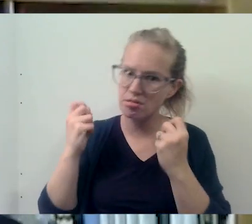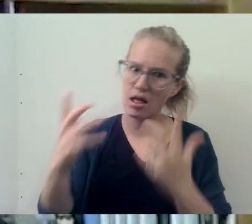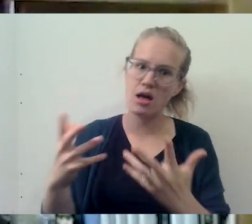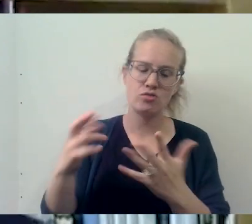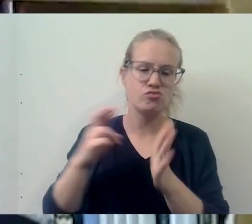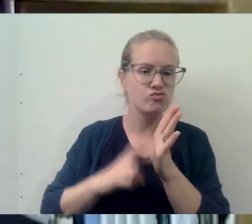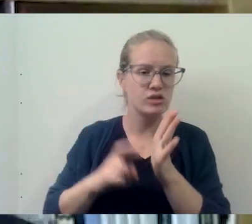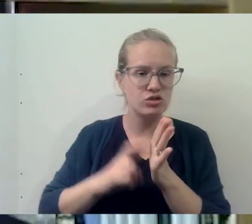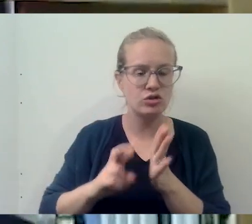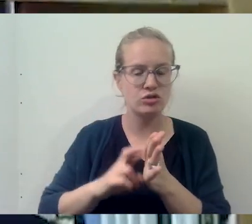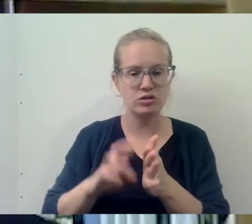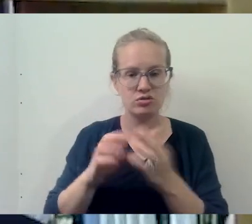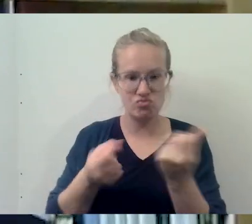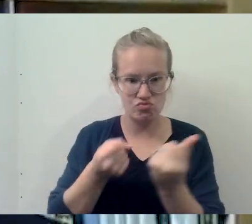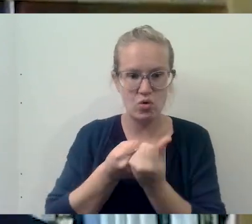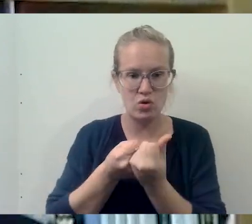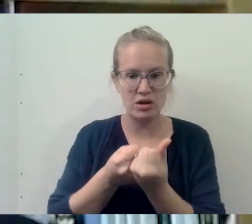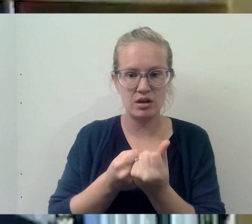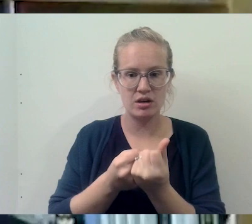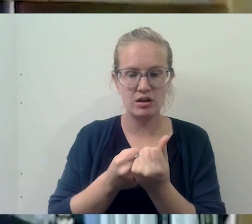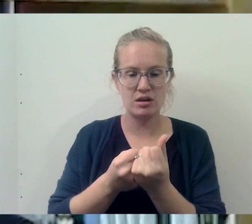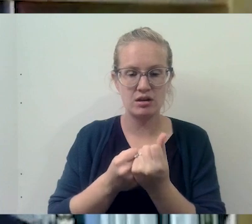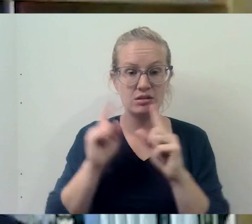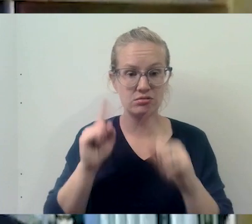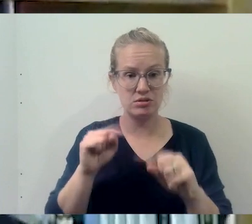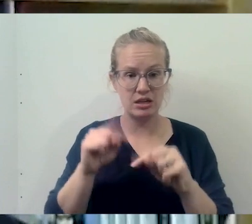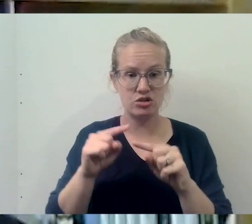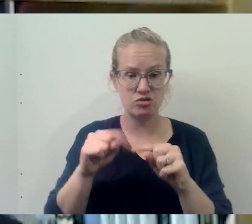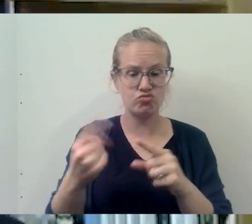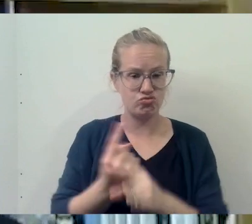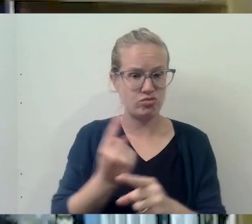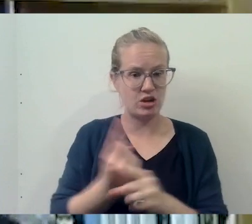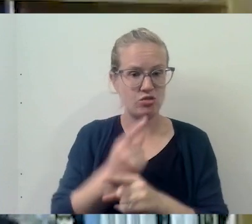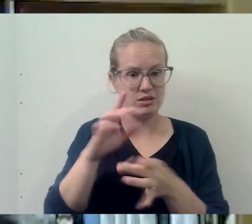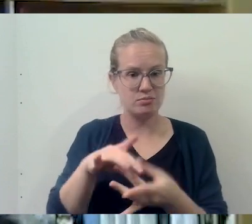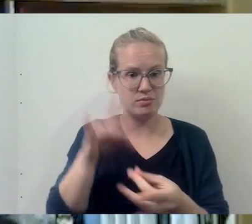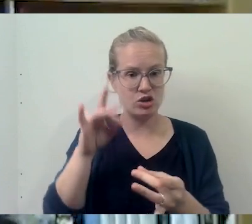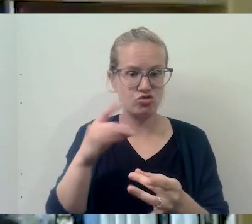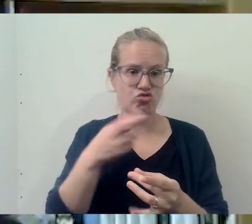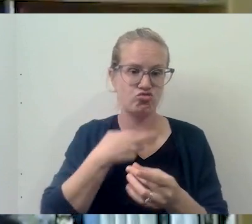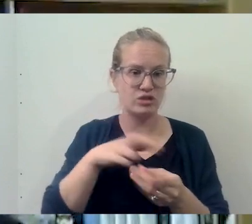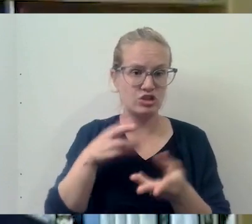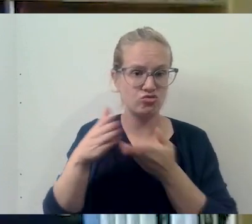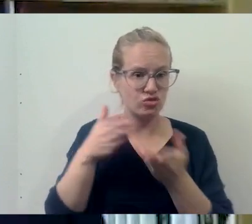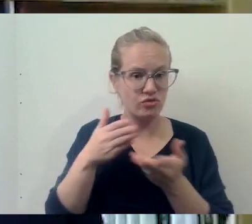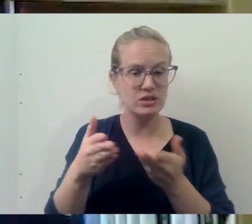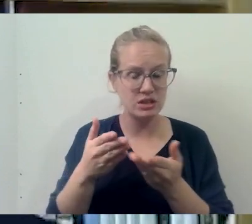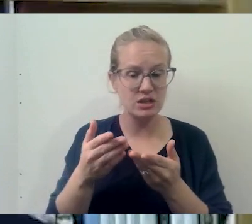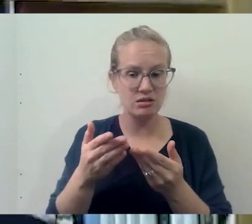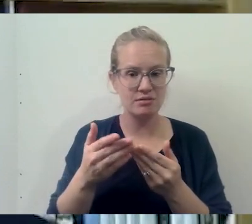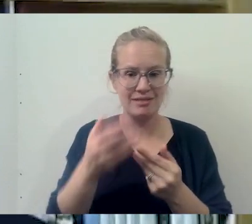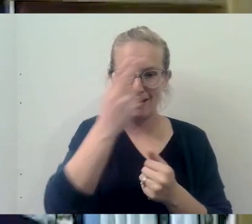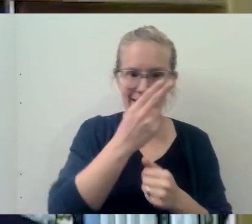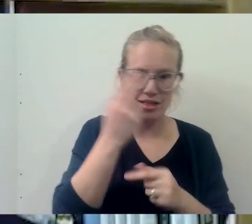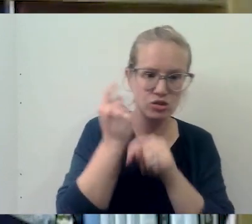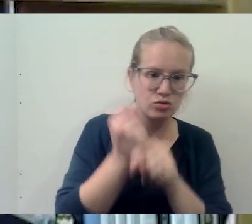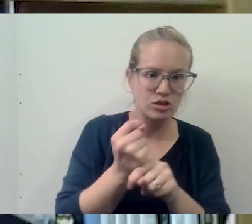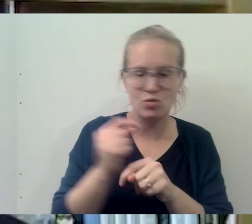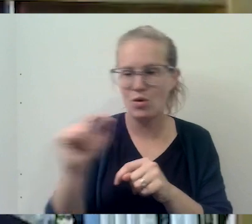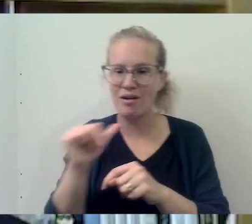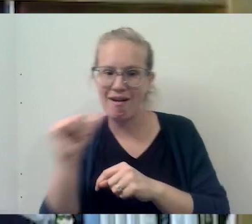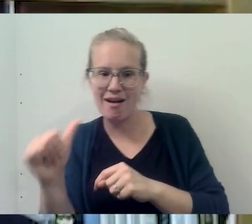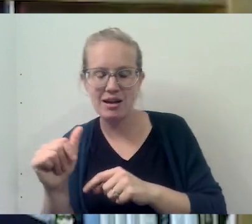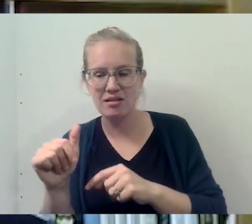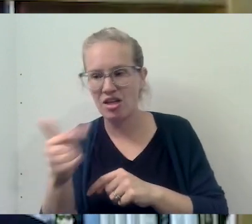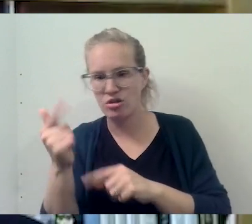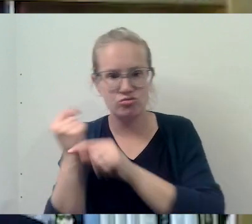of research that has supported the attending regular spiritual religious services with it, whether it's in the Catholic tradition or other